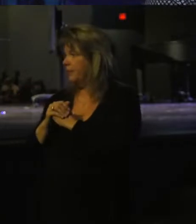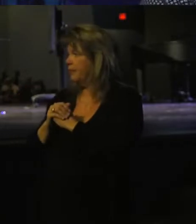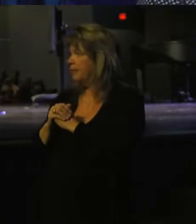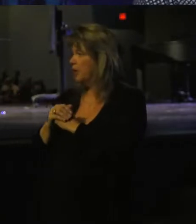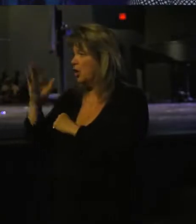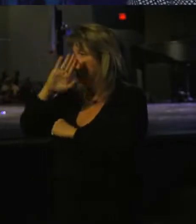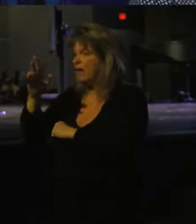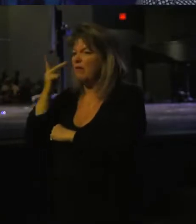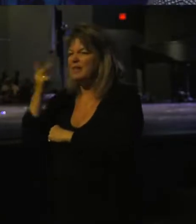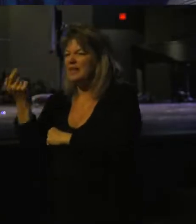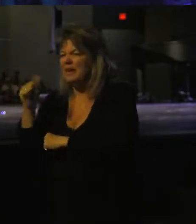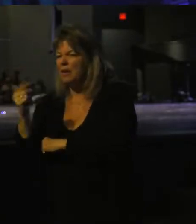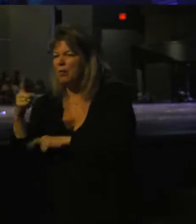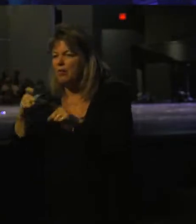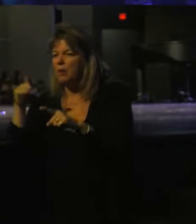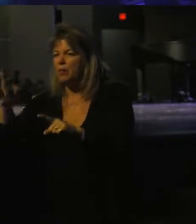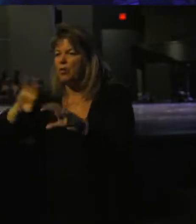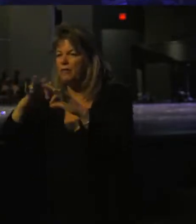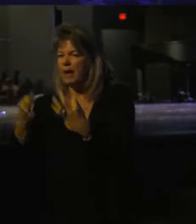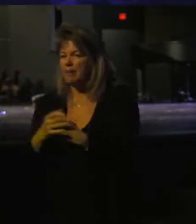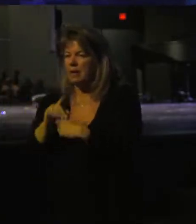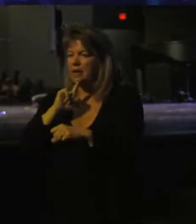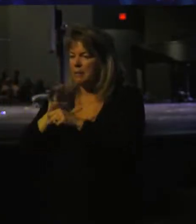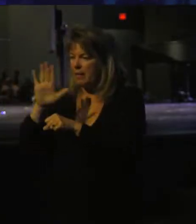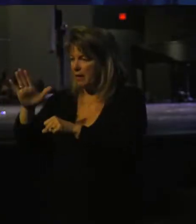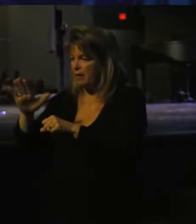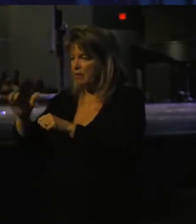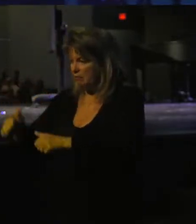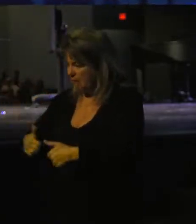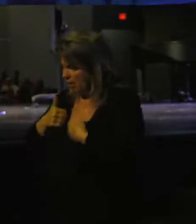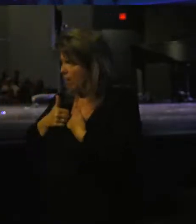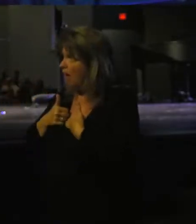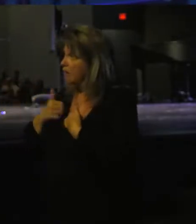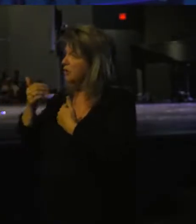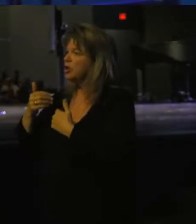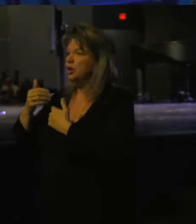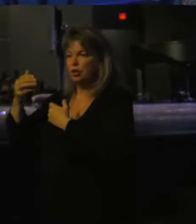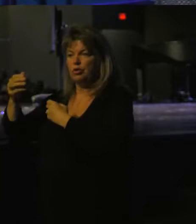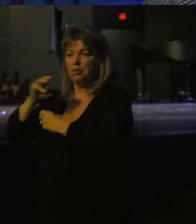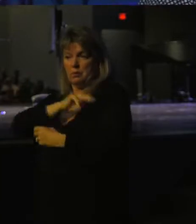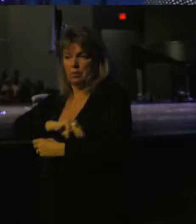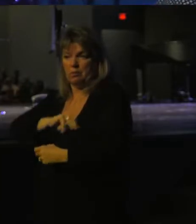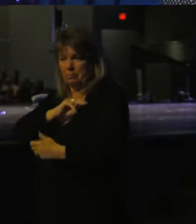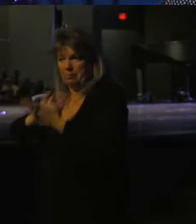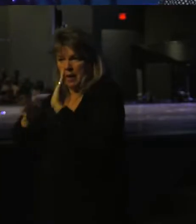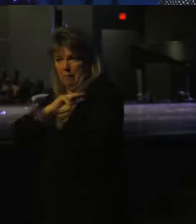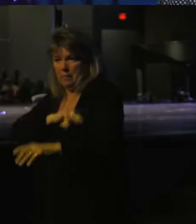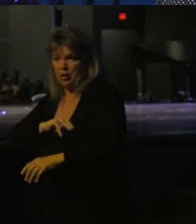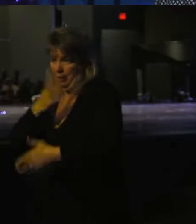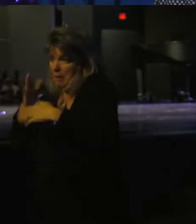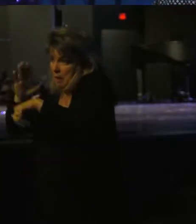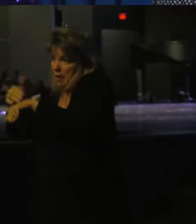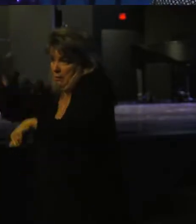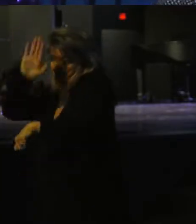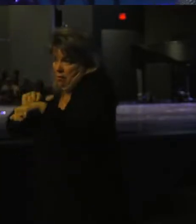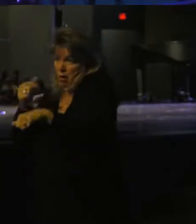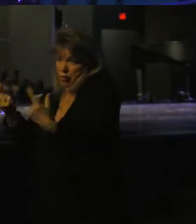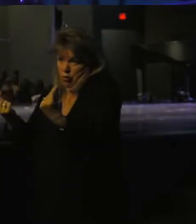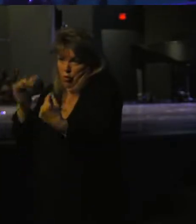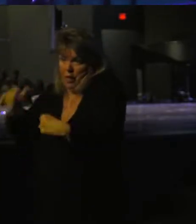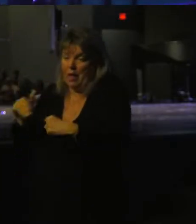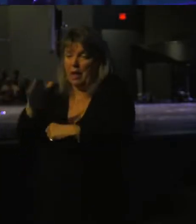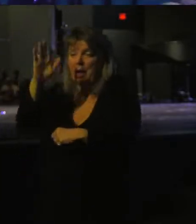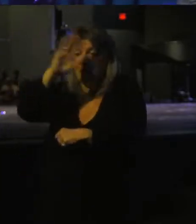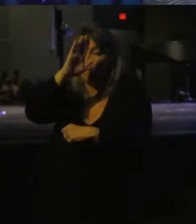You've never seen anyone from your family commit their life to missions, but maybe God's going to call you to do something you ain't never seen before. Maybe you've